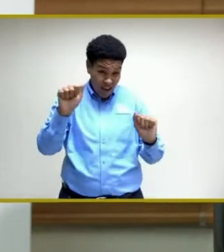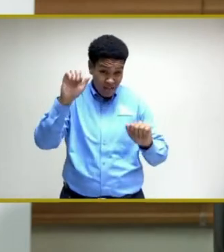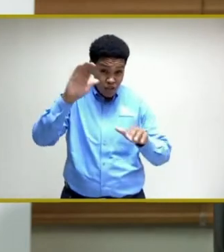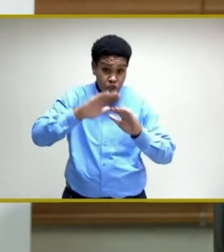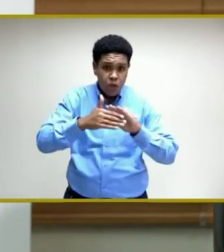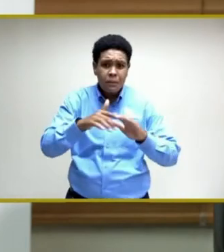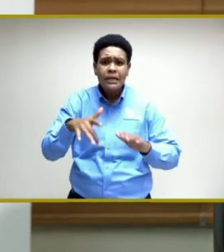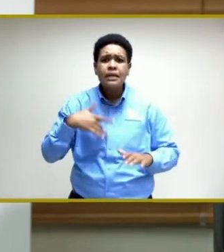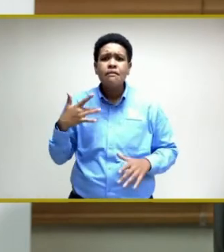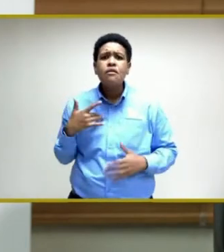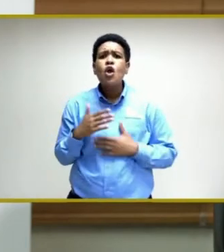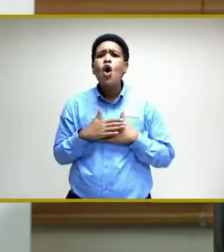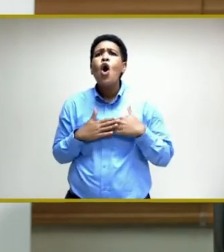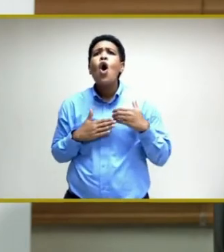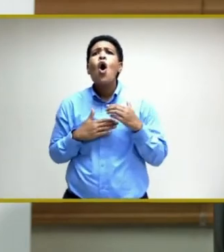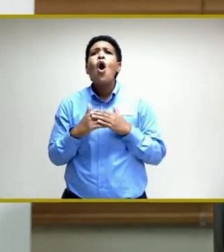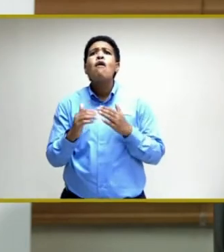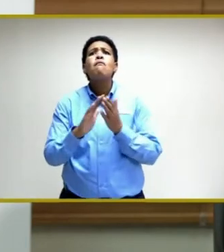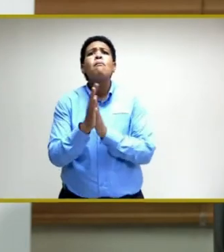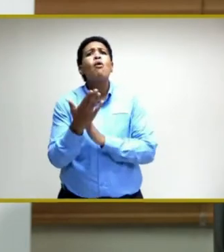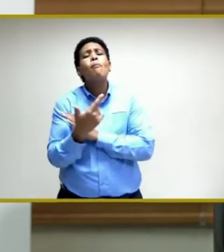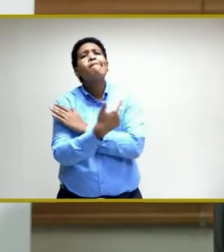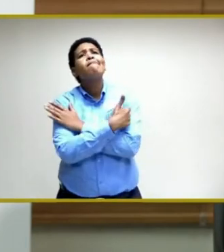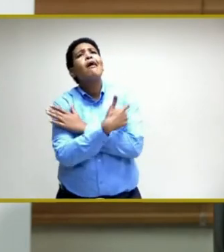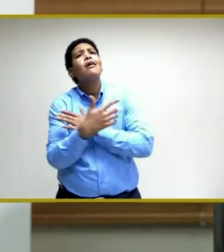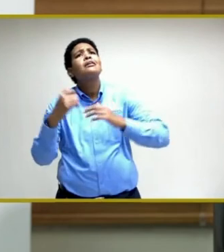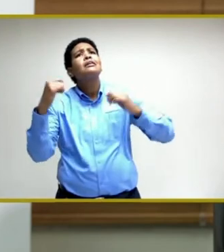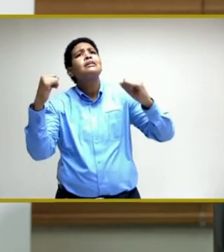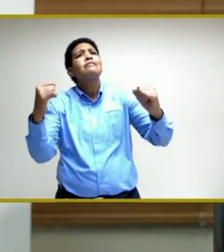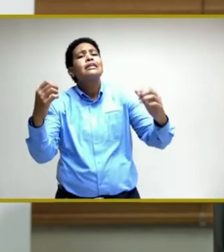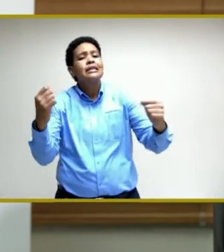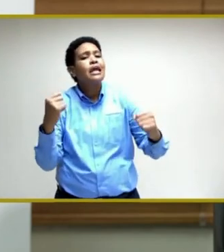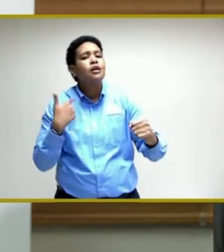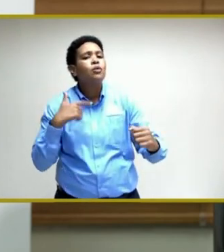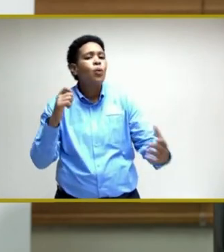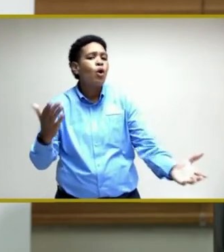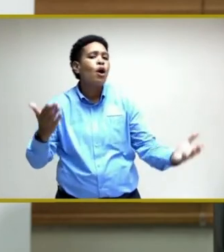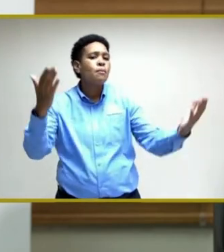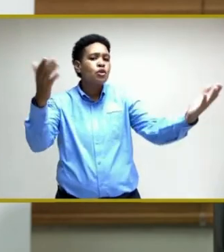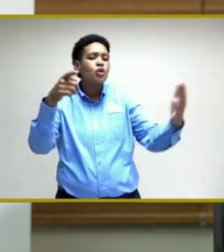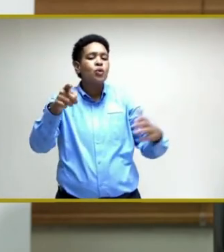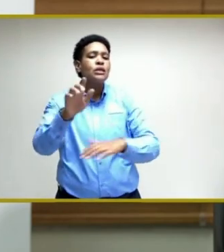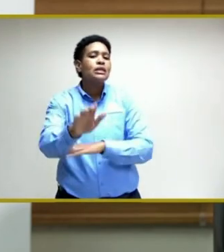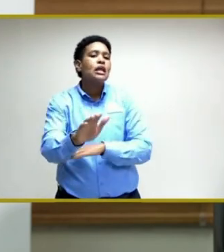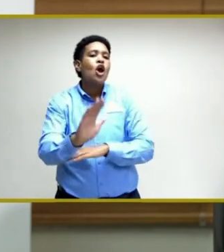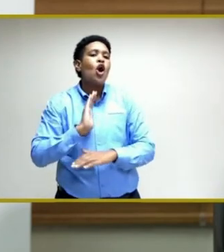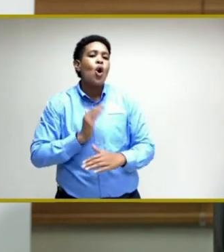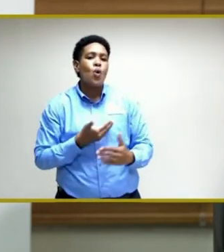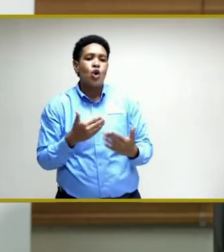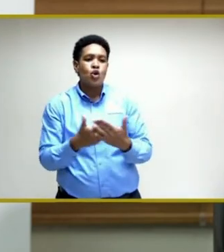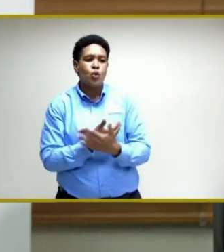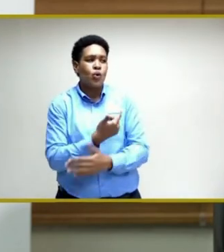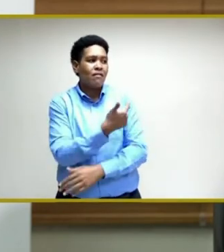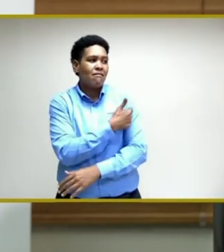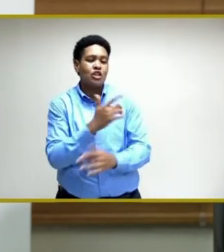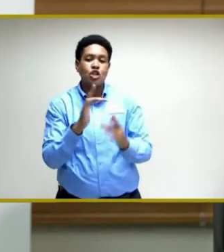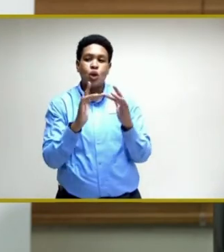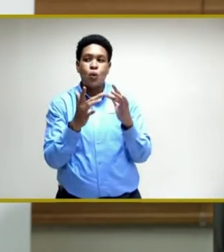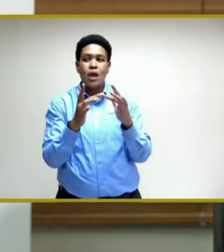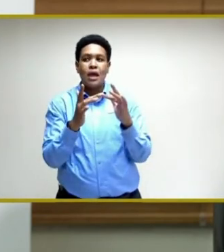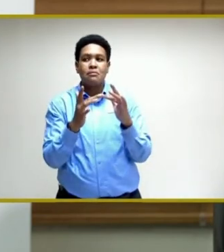to feel comfortable to become vaccinated. We want to present to you this evening our new vaccination website.